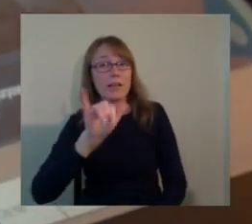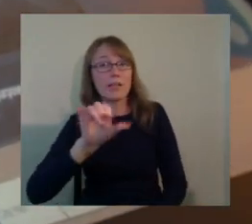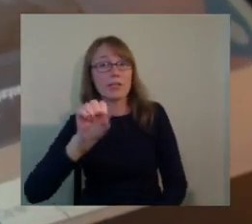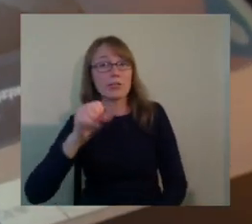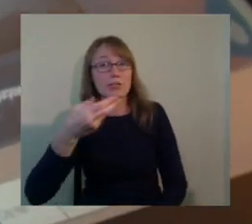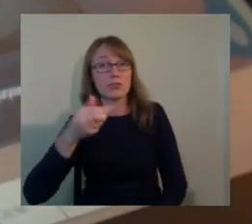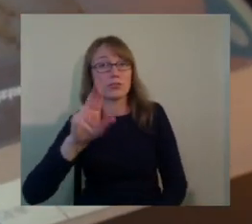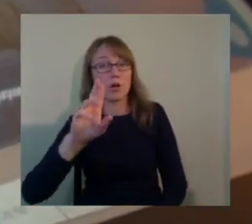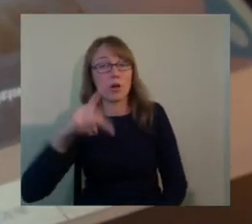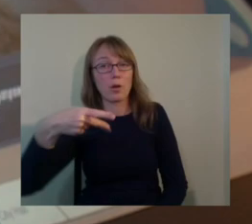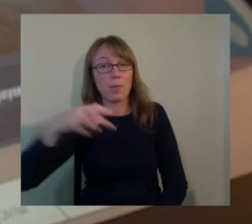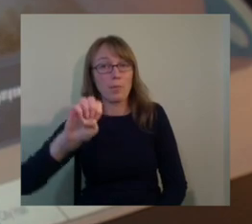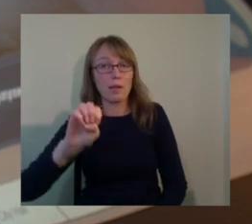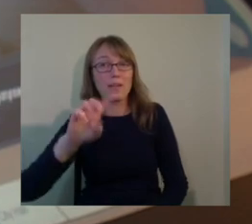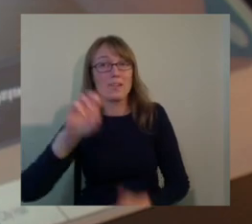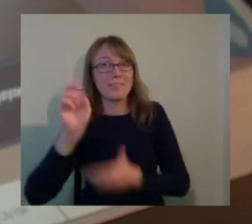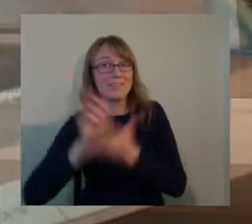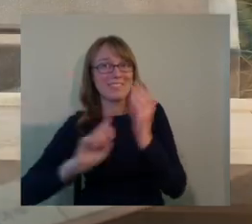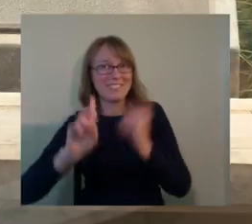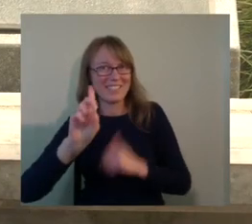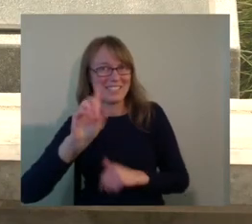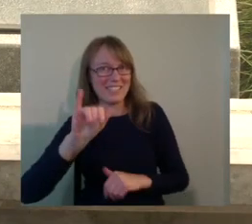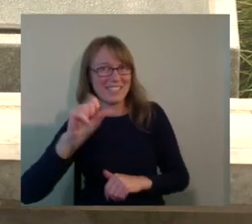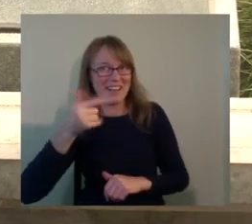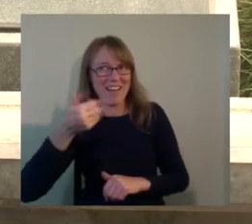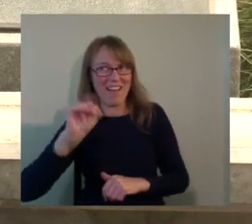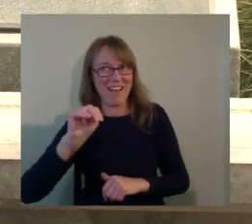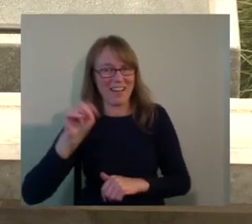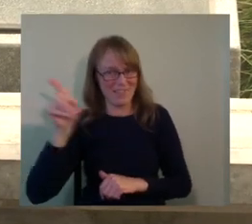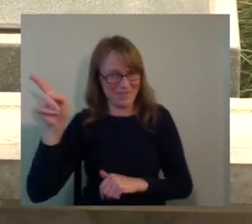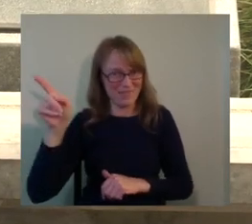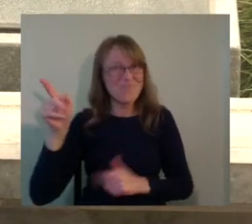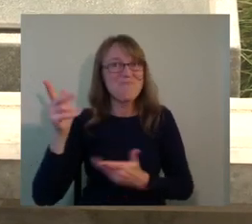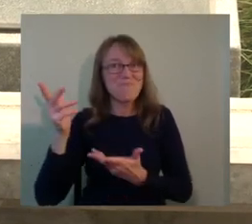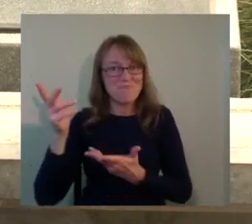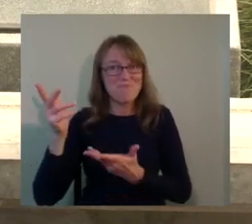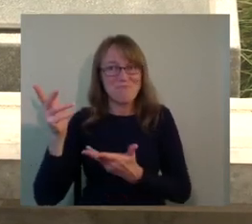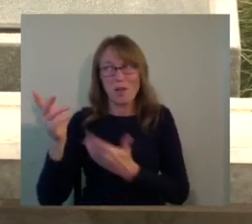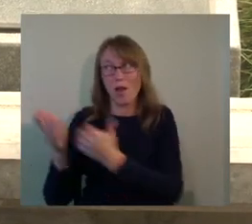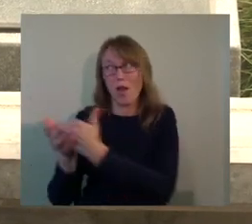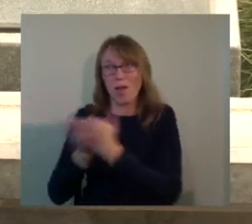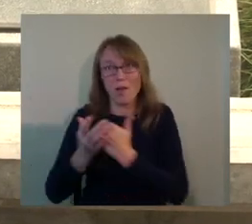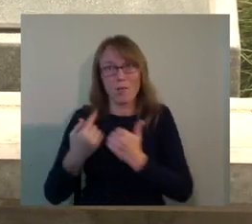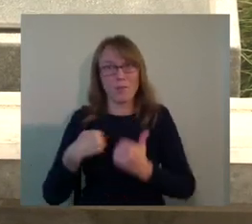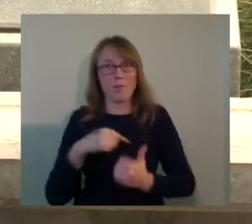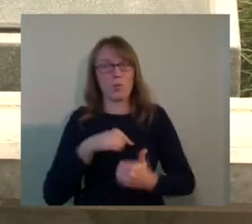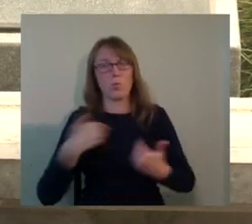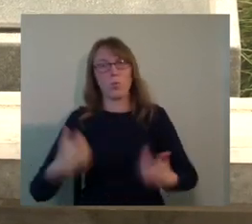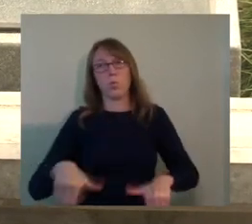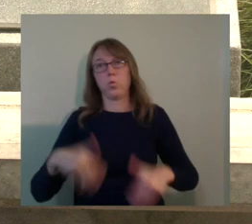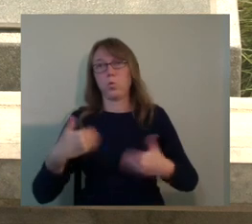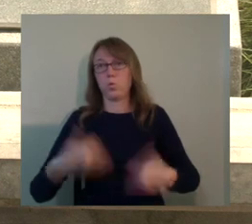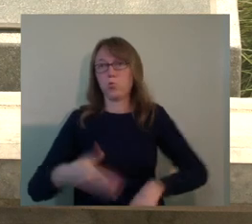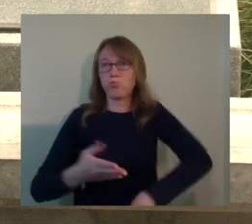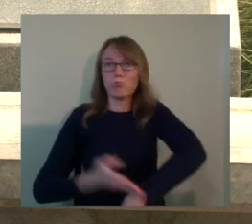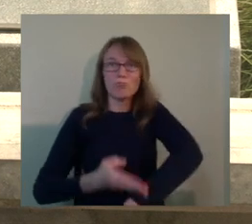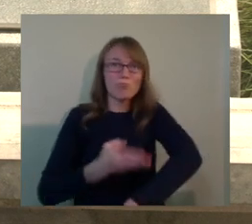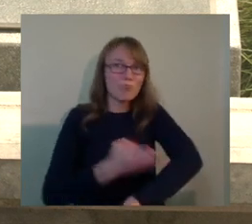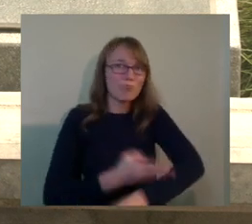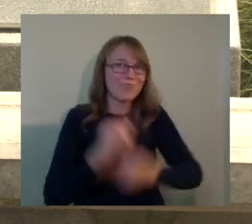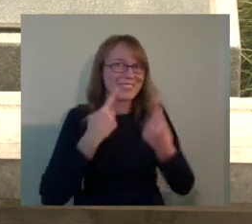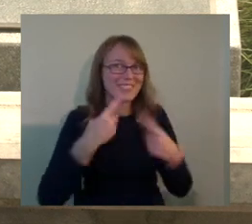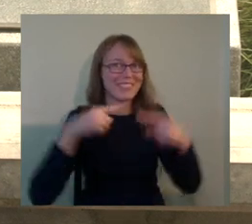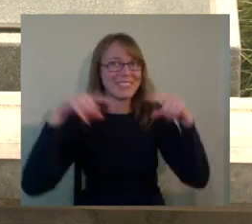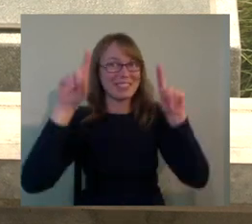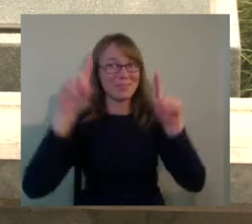that we really have some tremendous successes. Now I'd like to go into the museum and, uh, share with you, uh, with